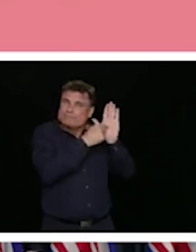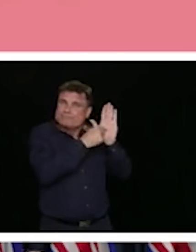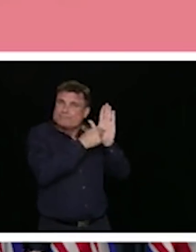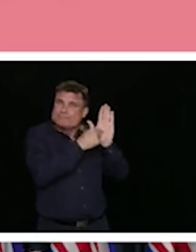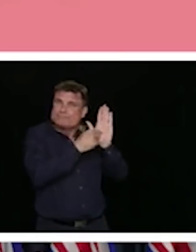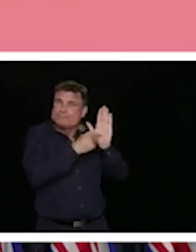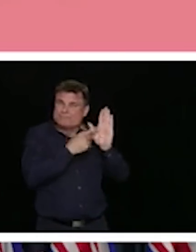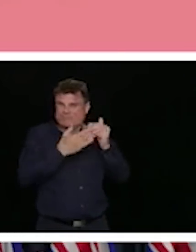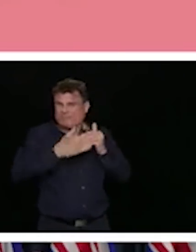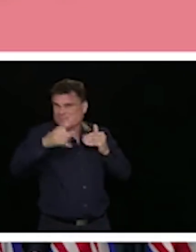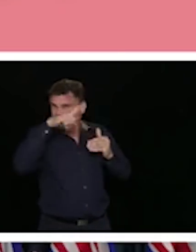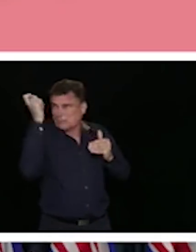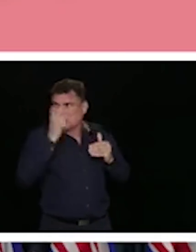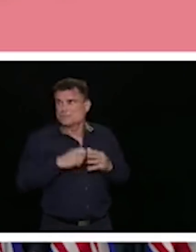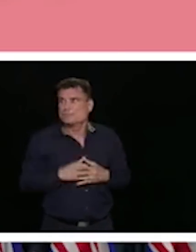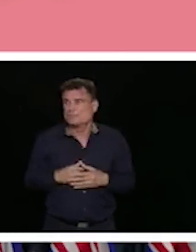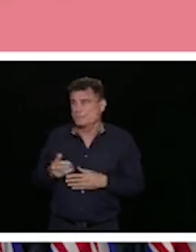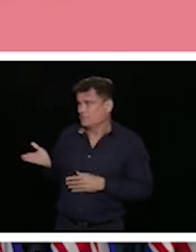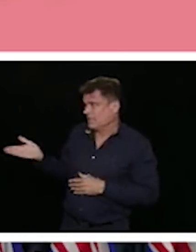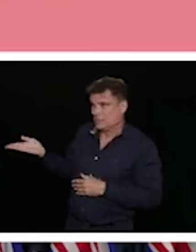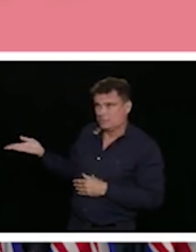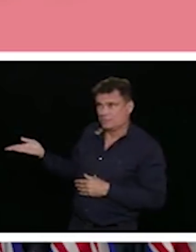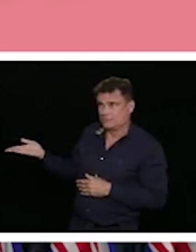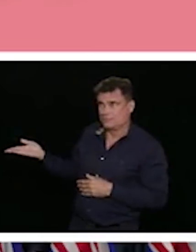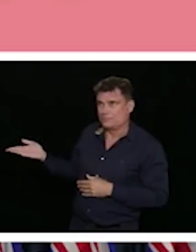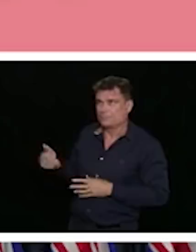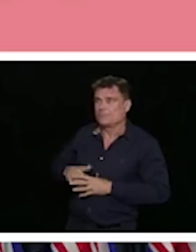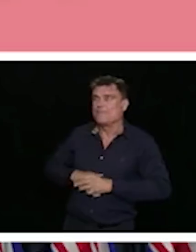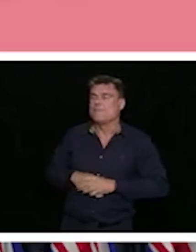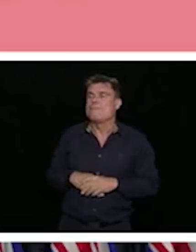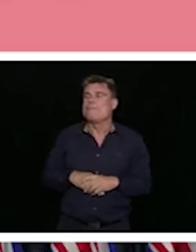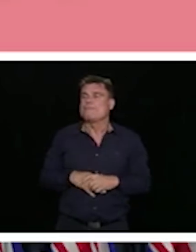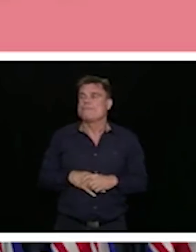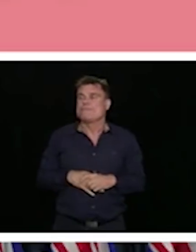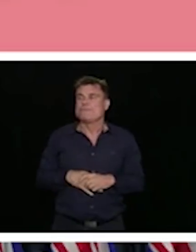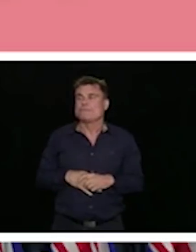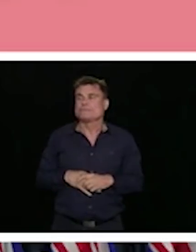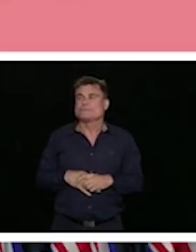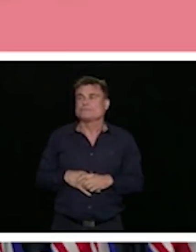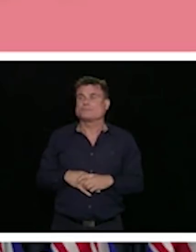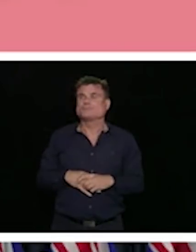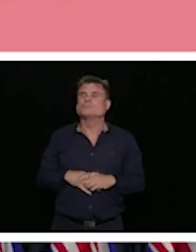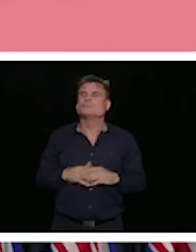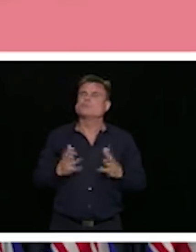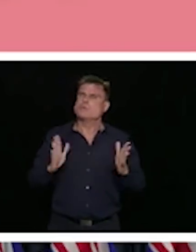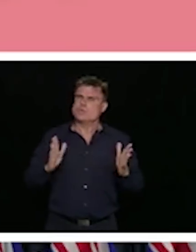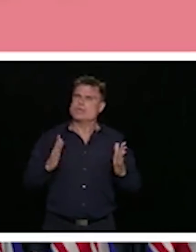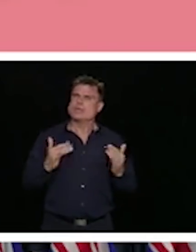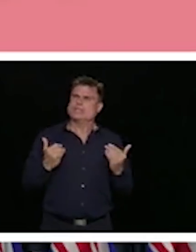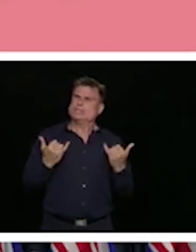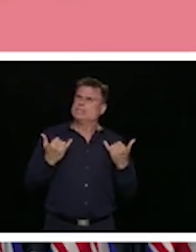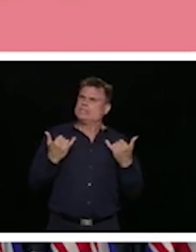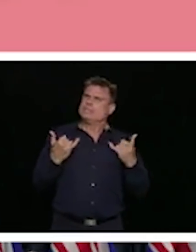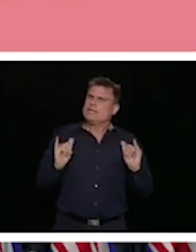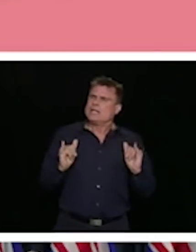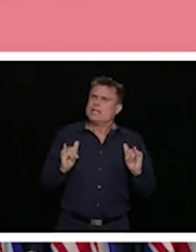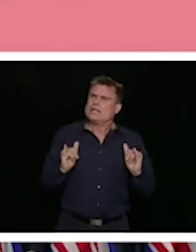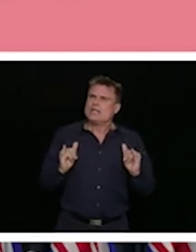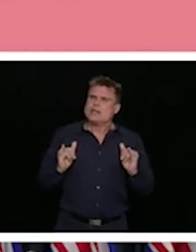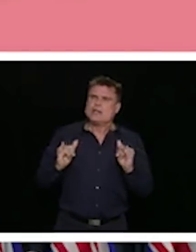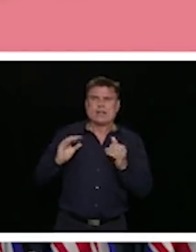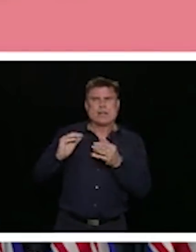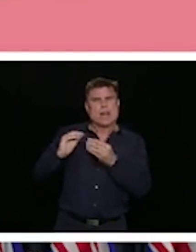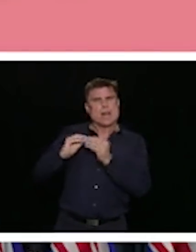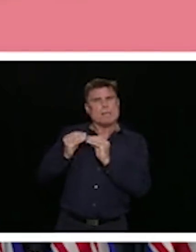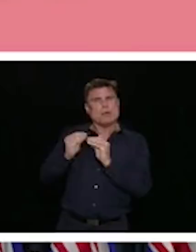I will say as well, though, as we said last time, we are thankfully still having small numbers of cases per day. So this is what